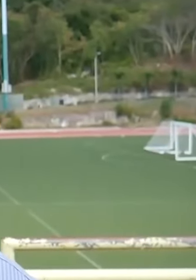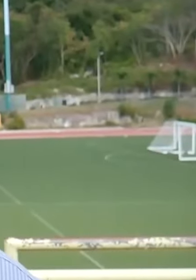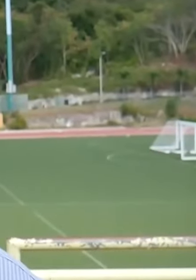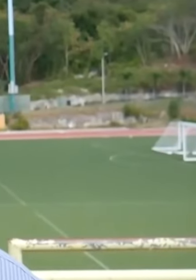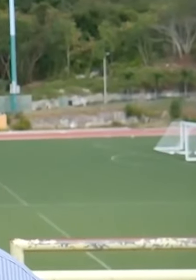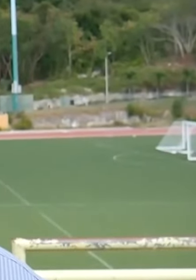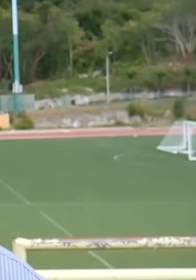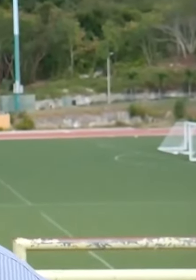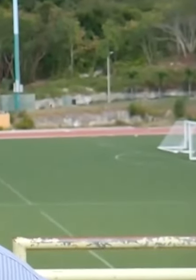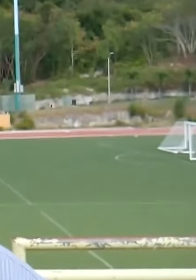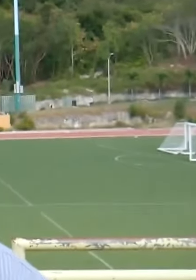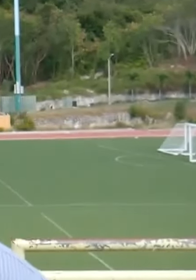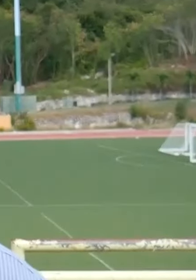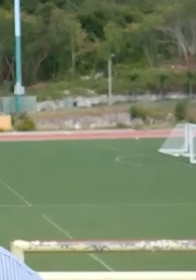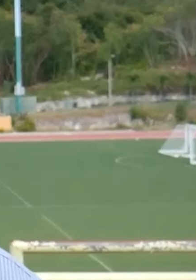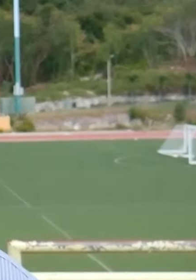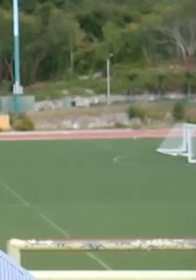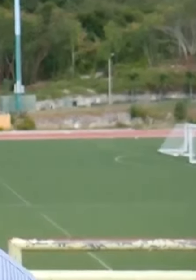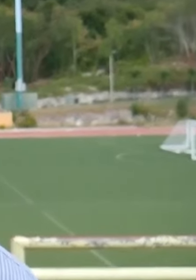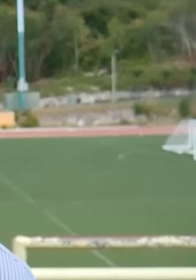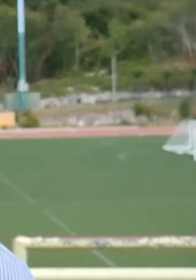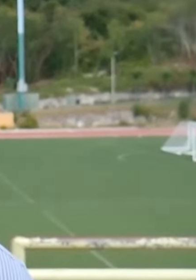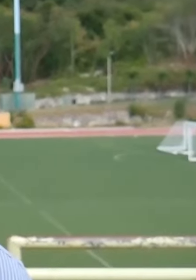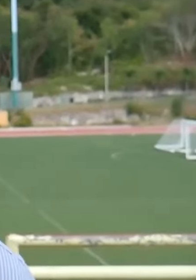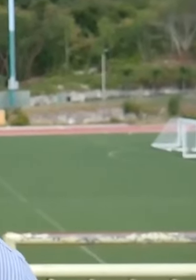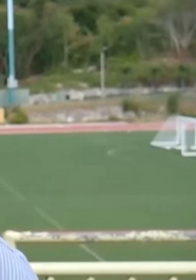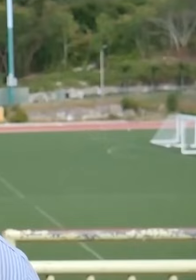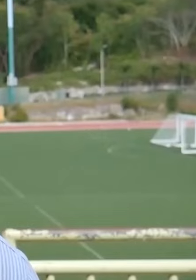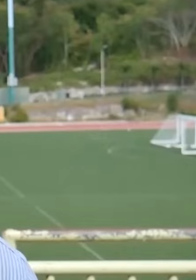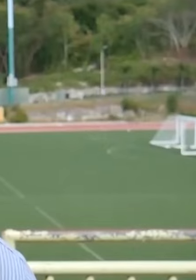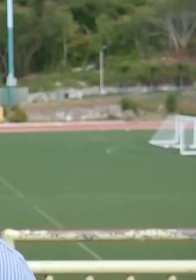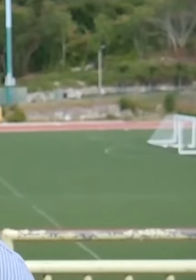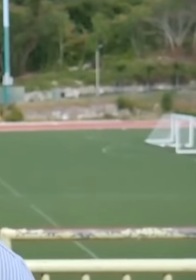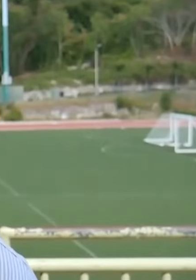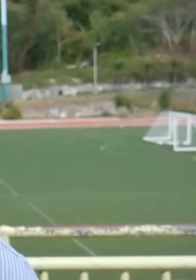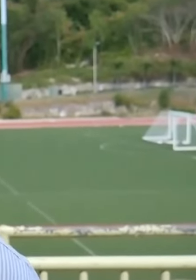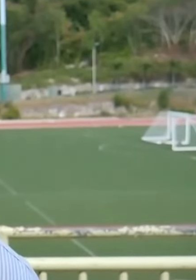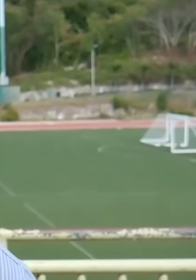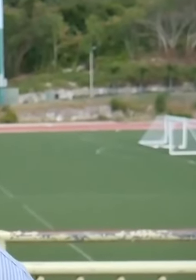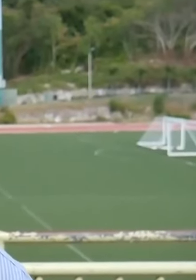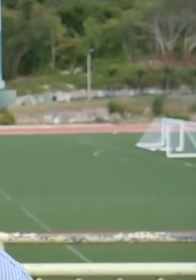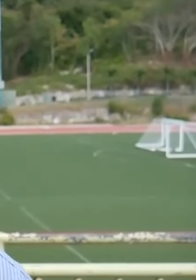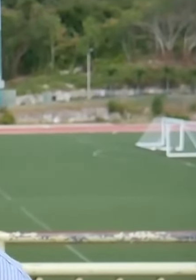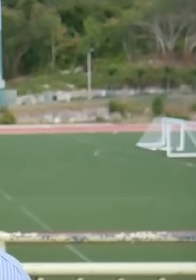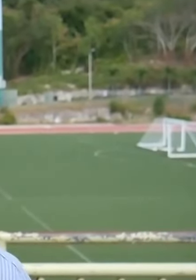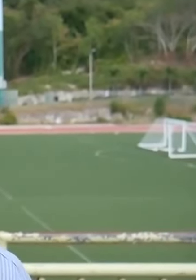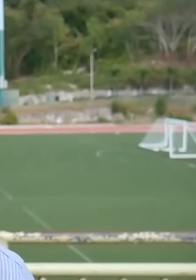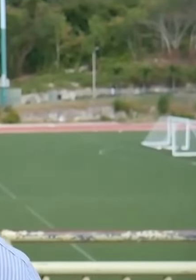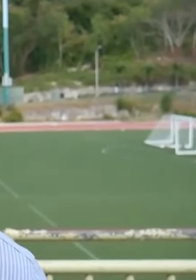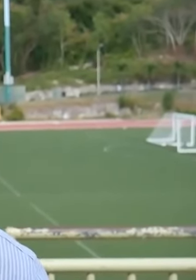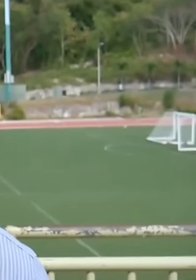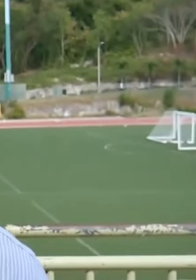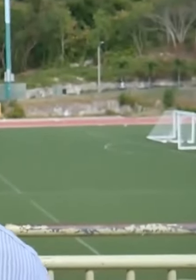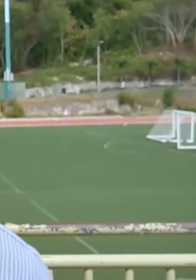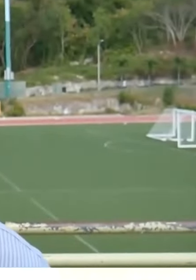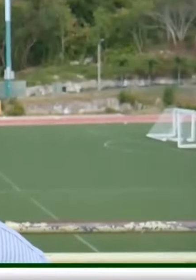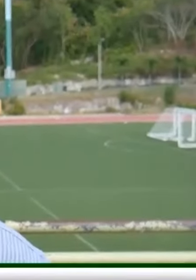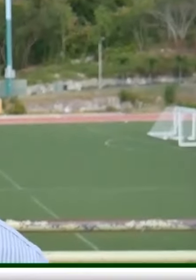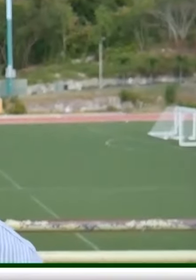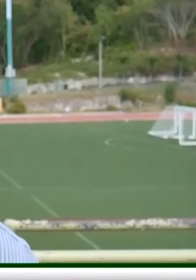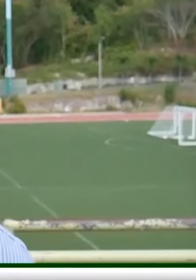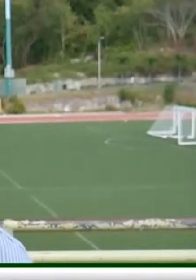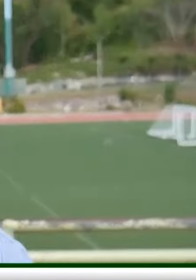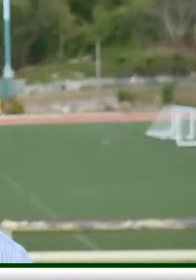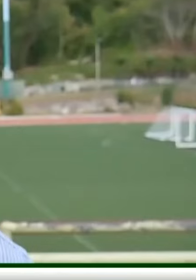on, it pushed this a little over. At this point, I must say, we are very thankful and grateful to the government of Barbados who would have